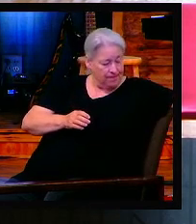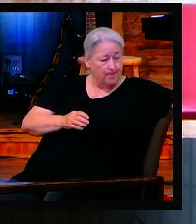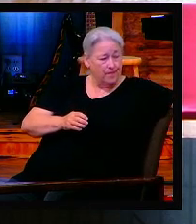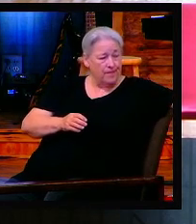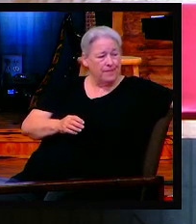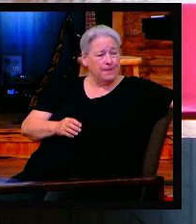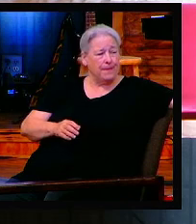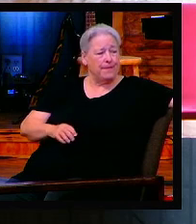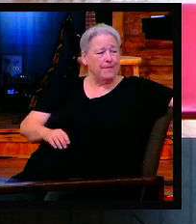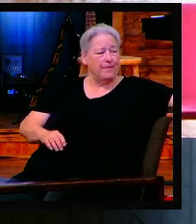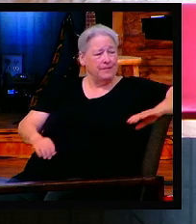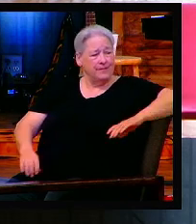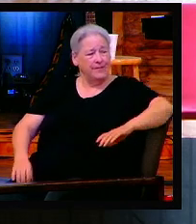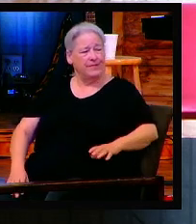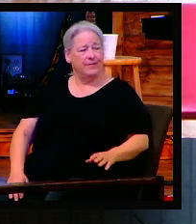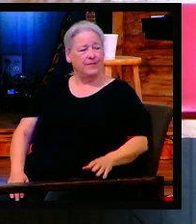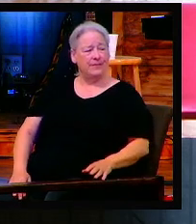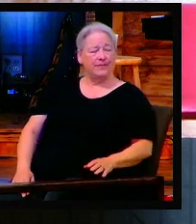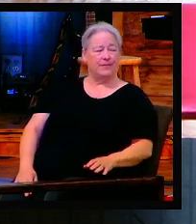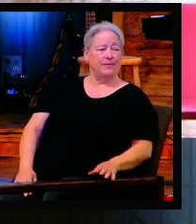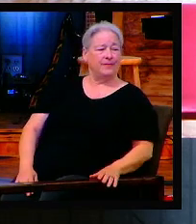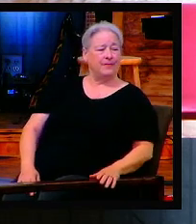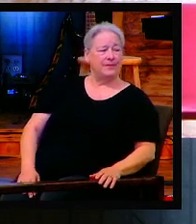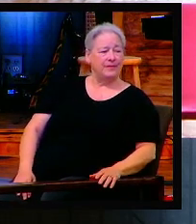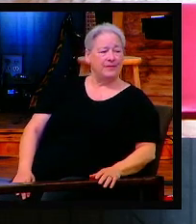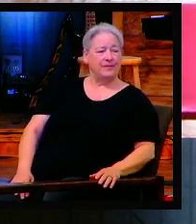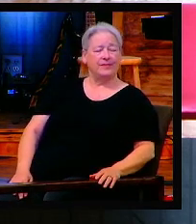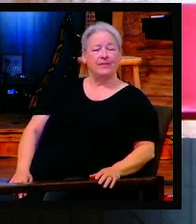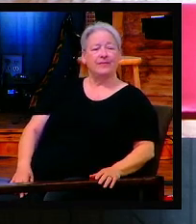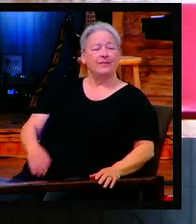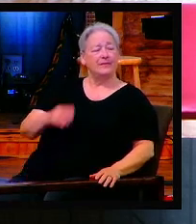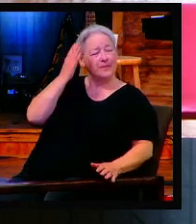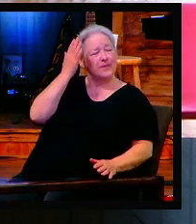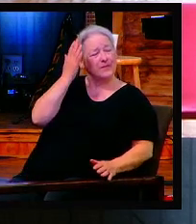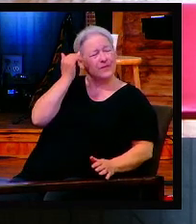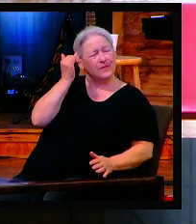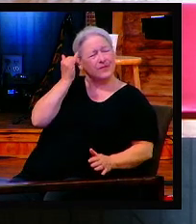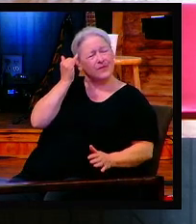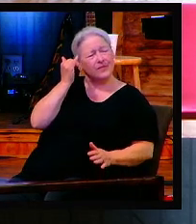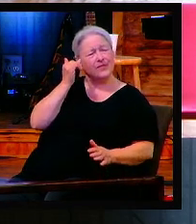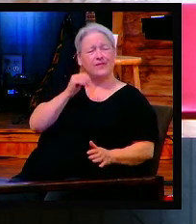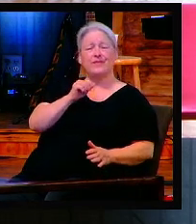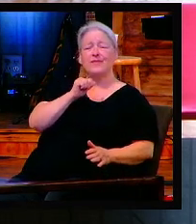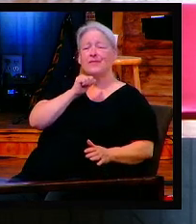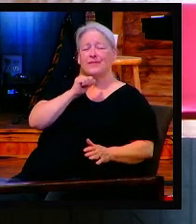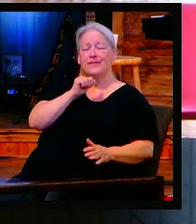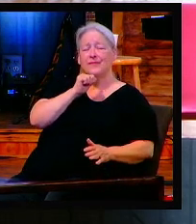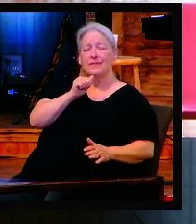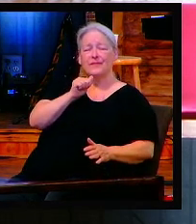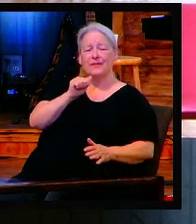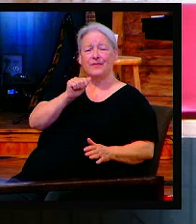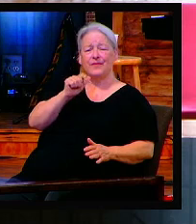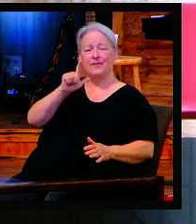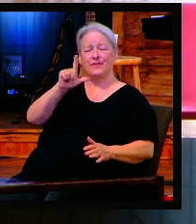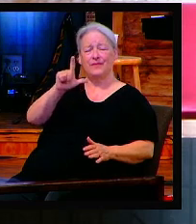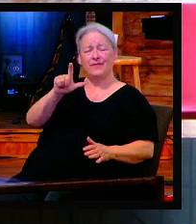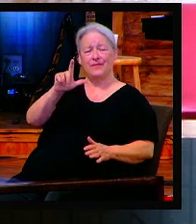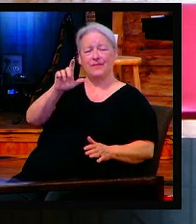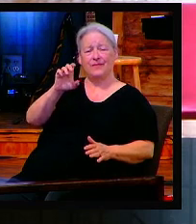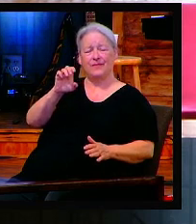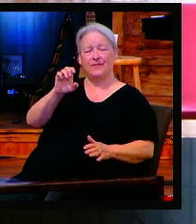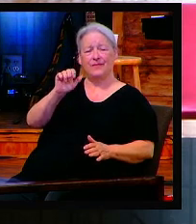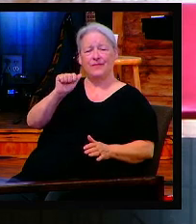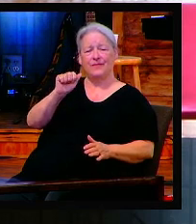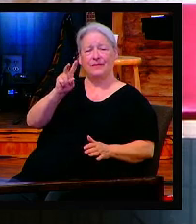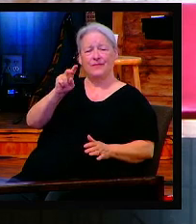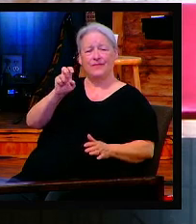3. You say, why is the feast of unleavened bread a memorial? Or what they do within